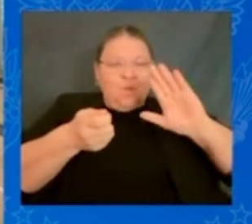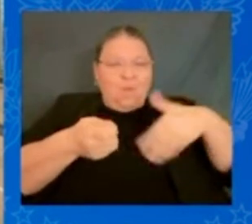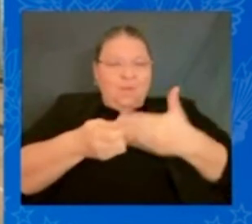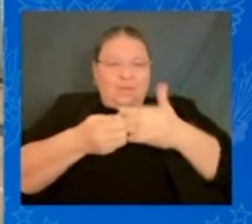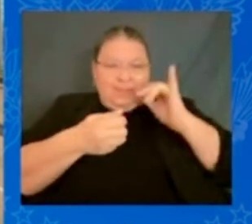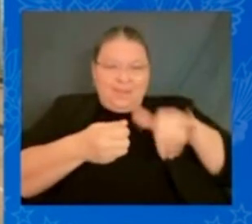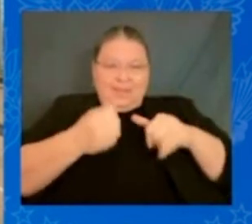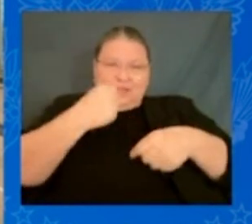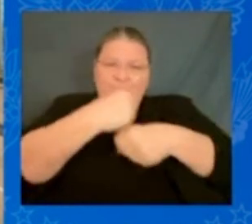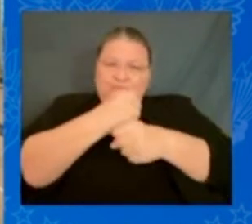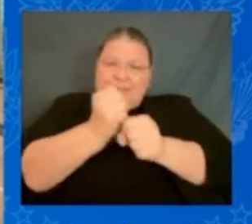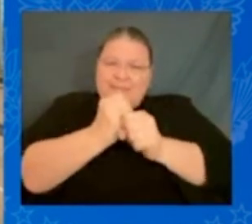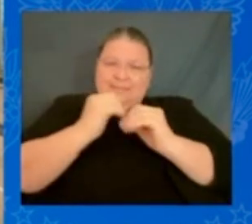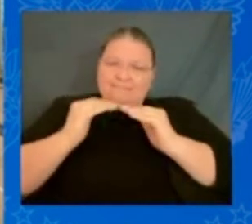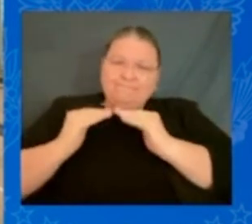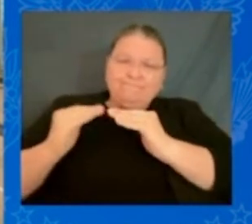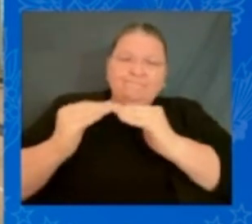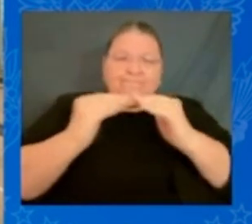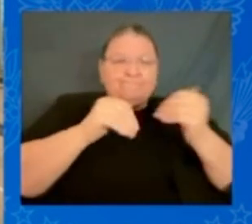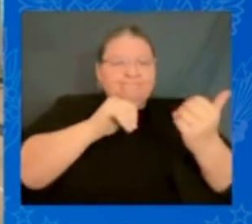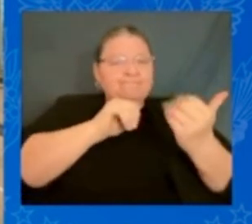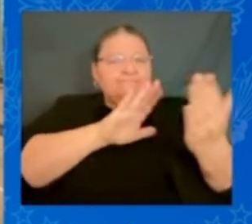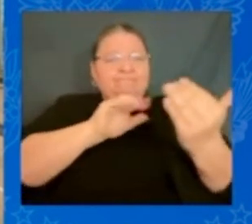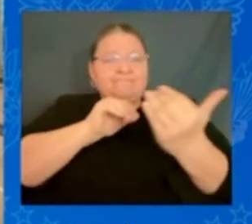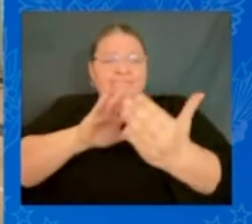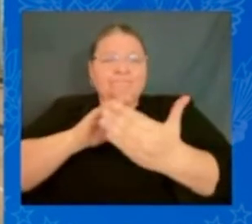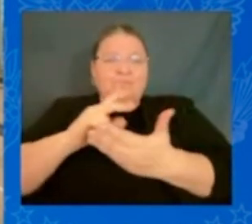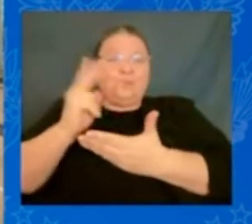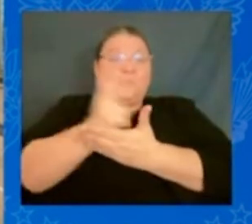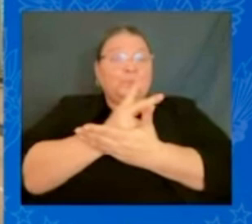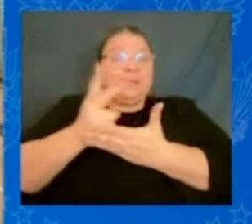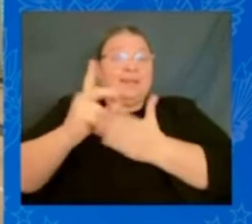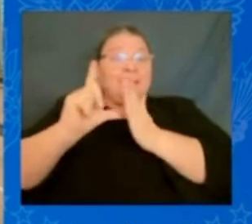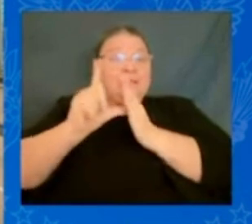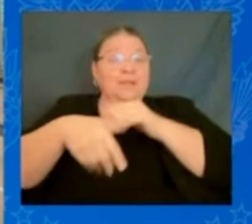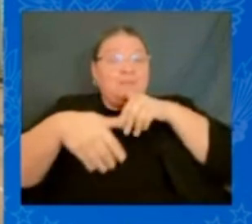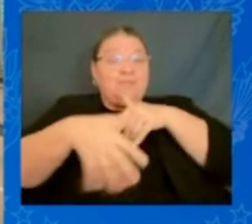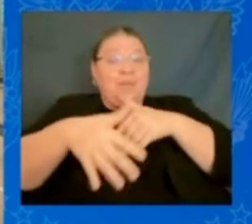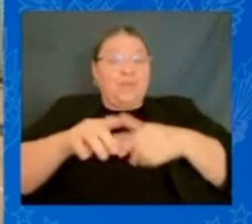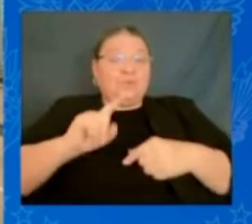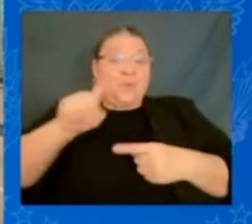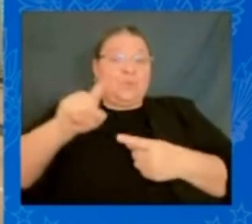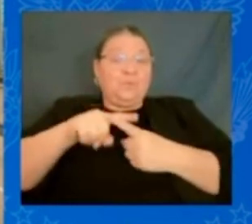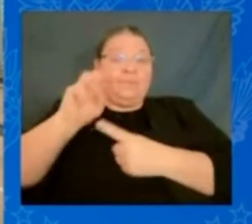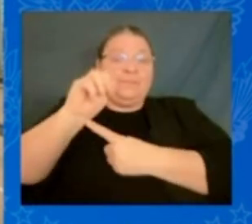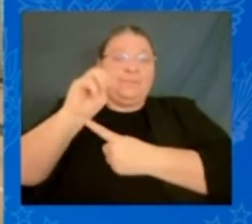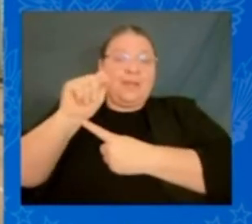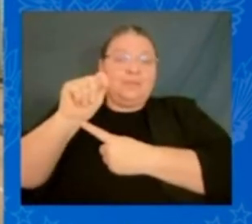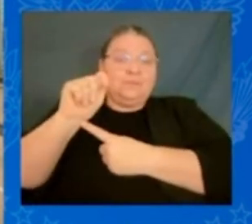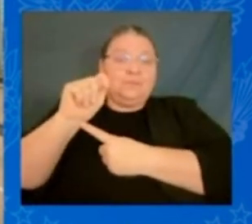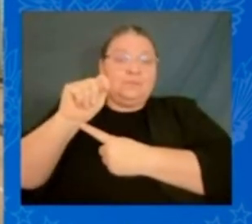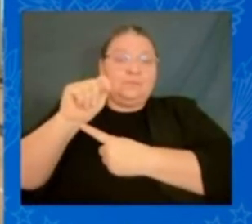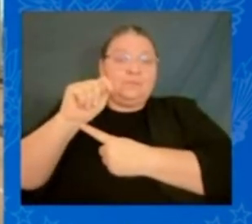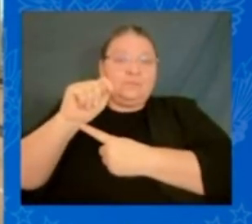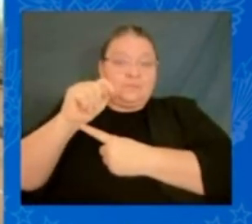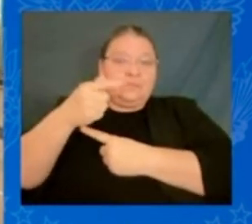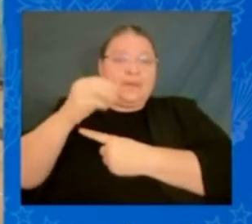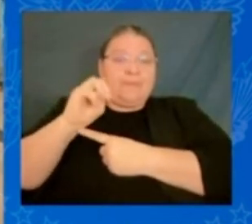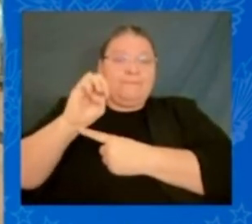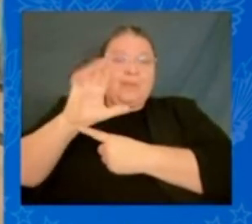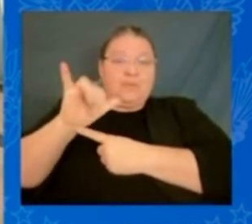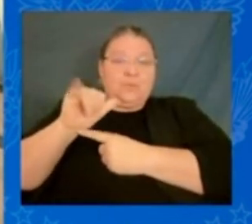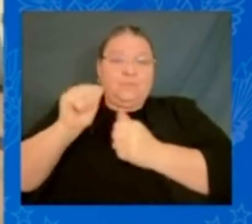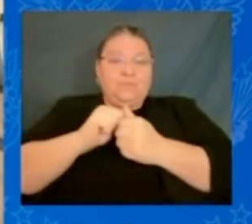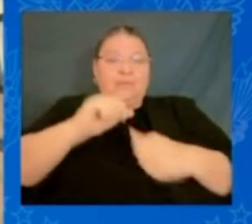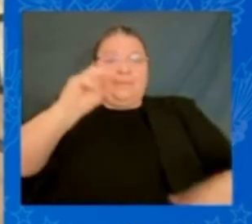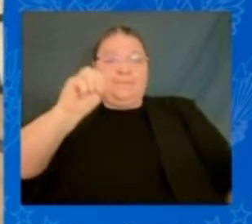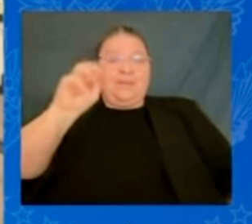later, they marched to Montgomery with Dr. King, an even bigger coalition of people from different races